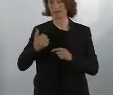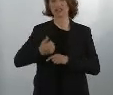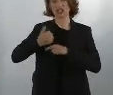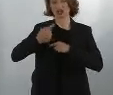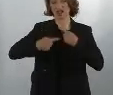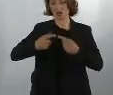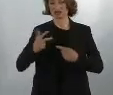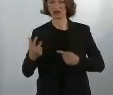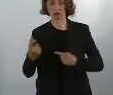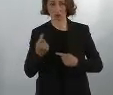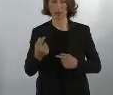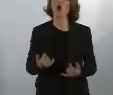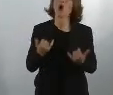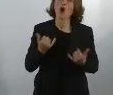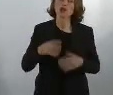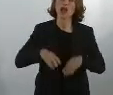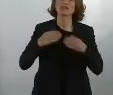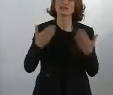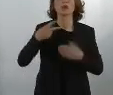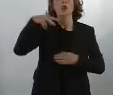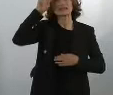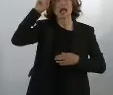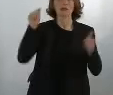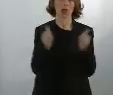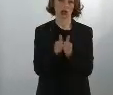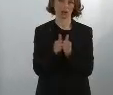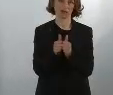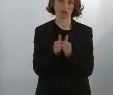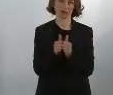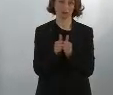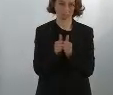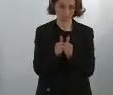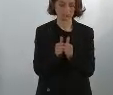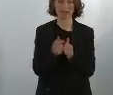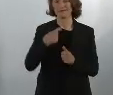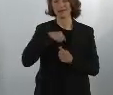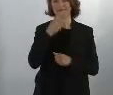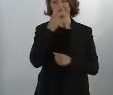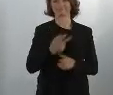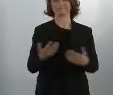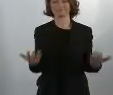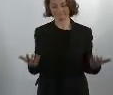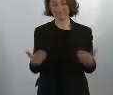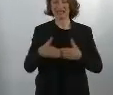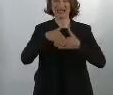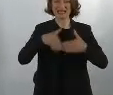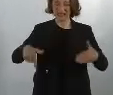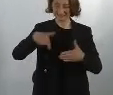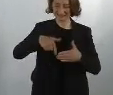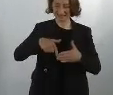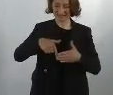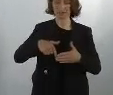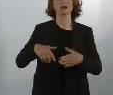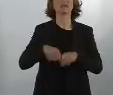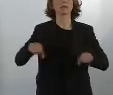There is a third issue that we need to solve later on. We will start with the European Police Partnership against the